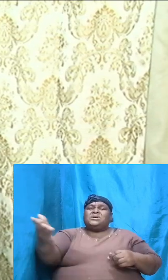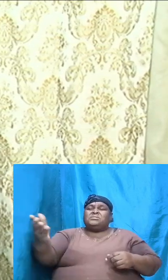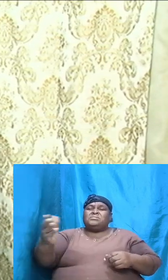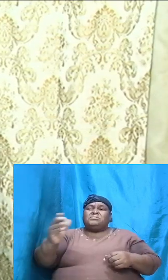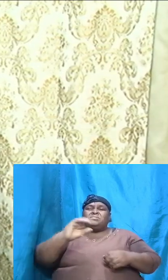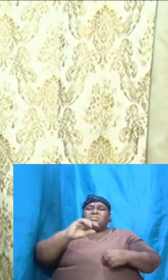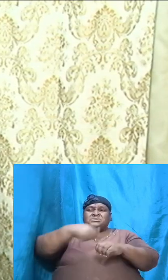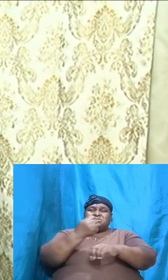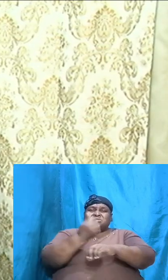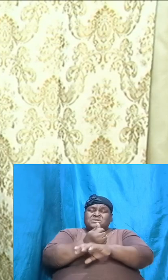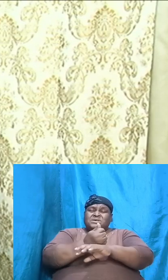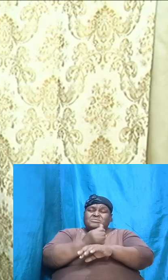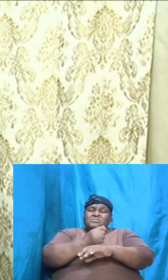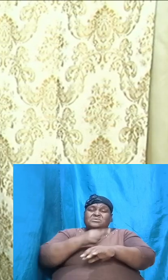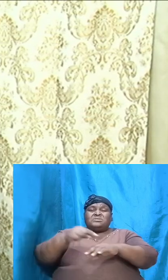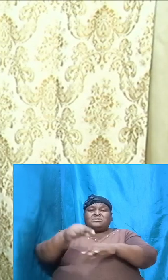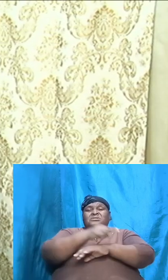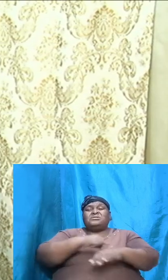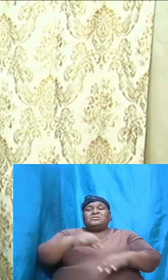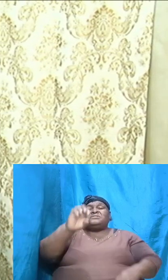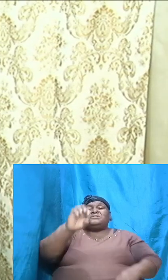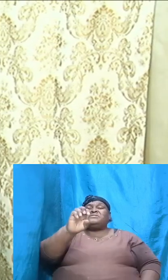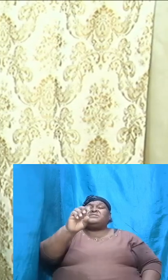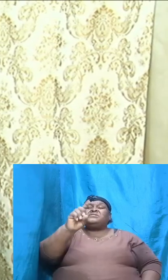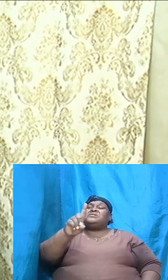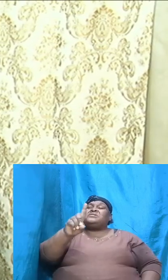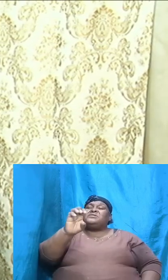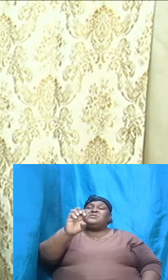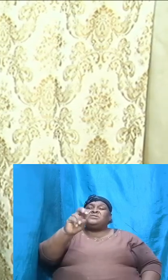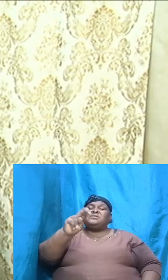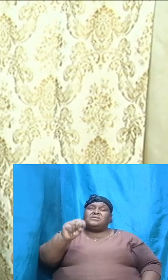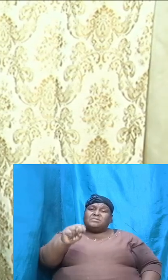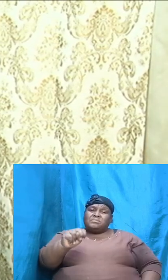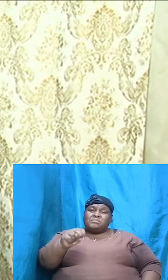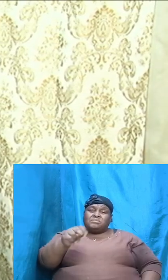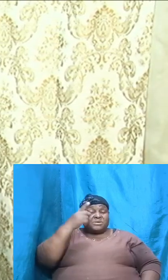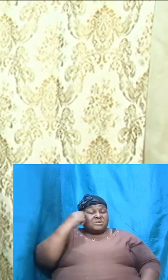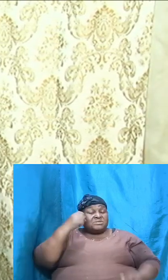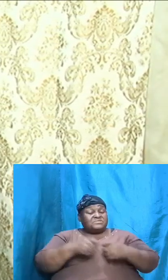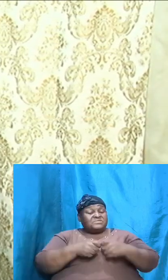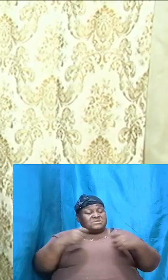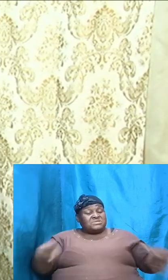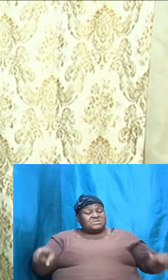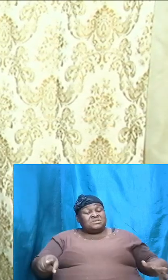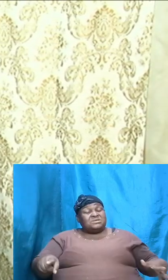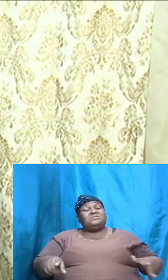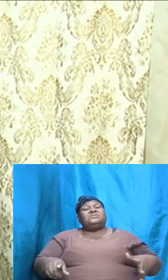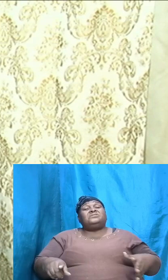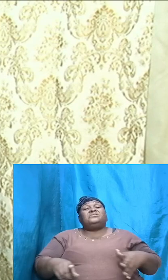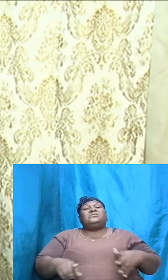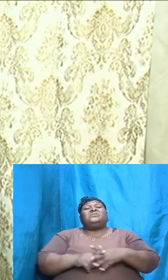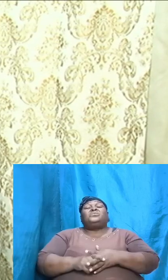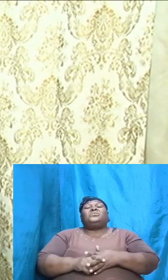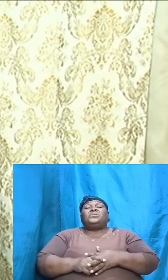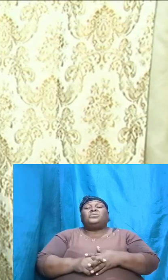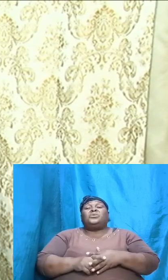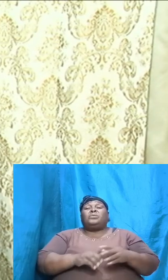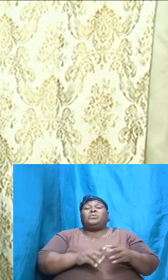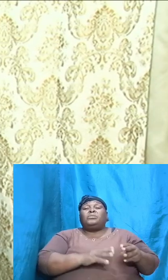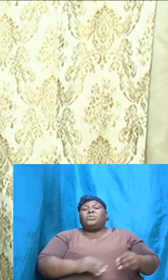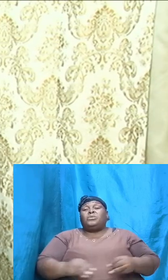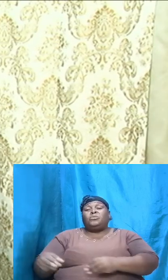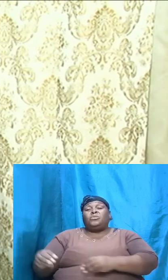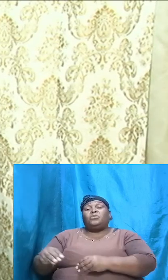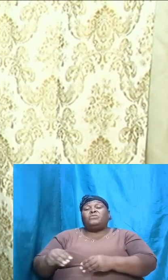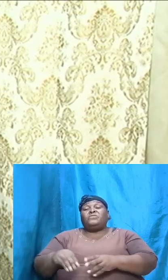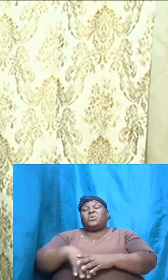Eden and we said it before and because of sin, we were cast out of the garden and a flaming sword was placed